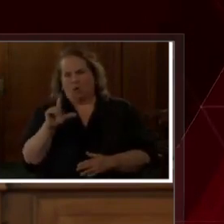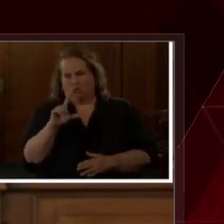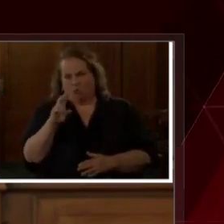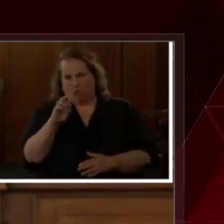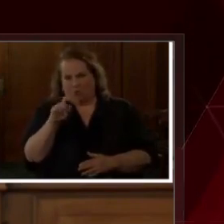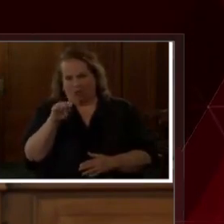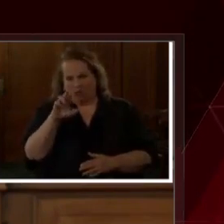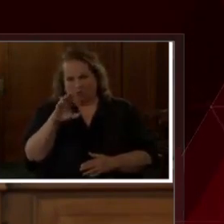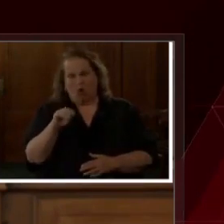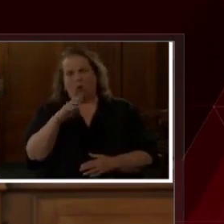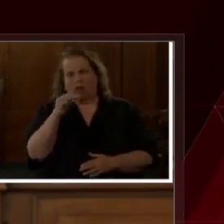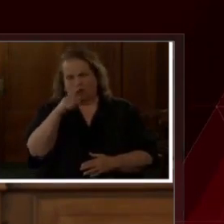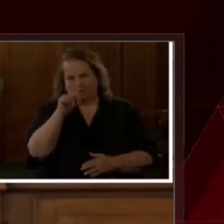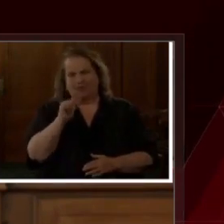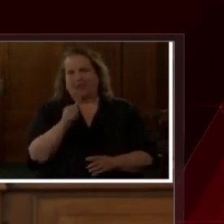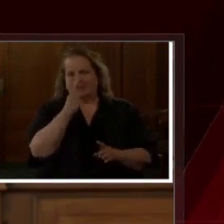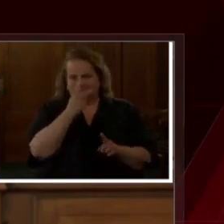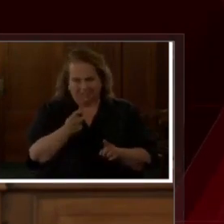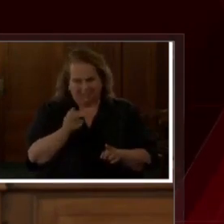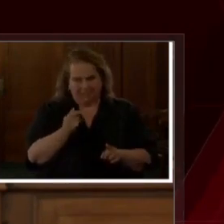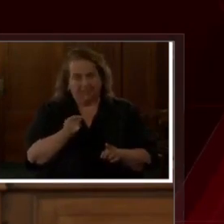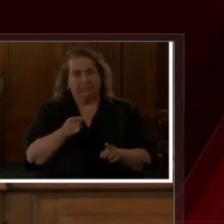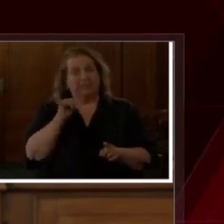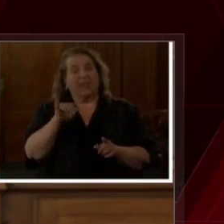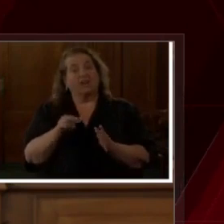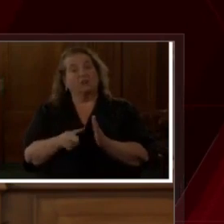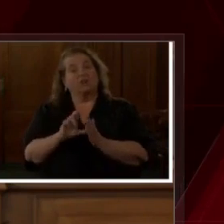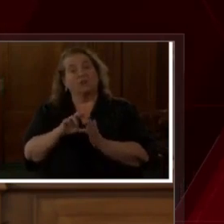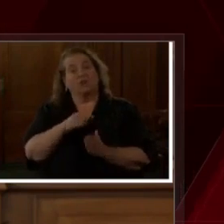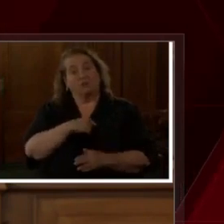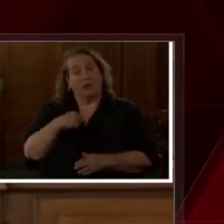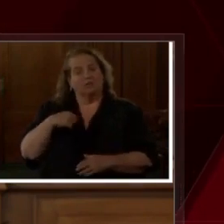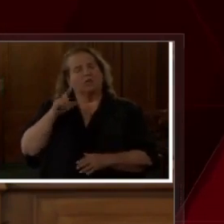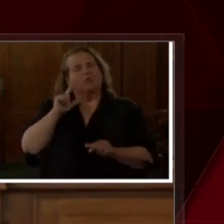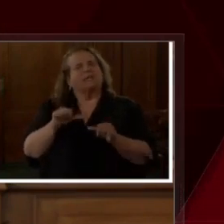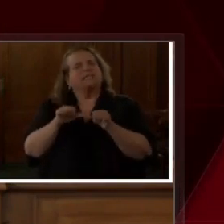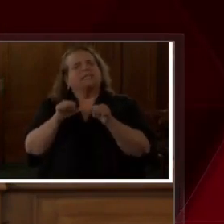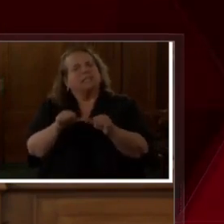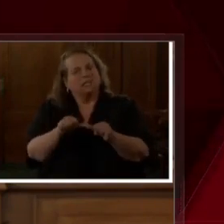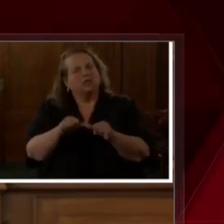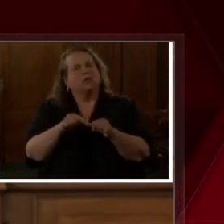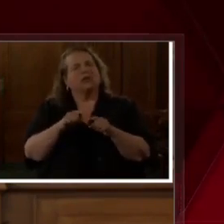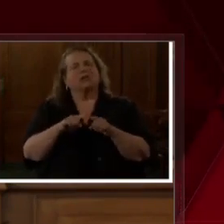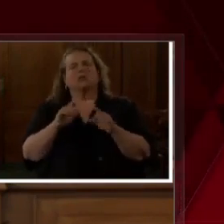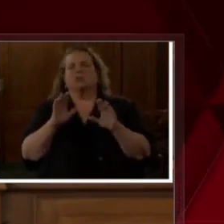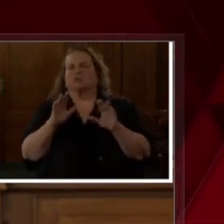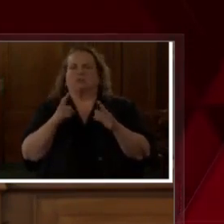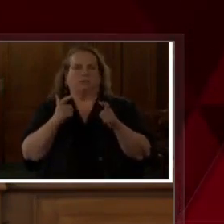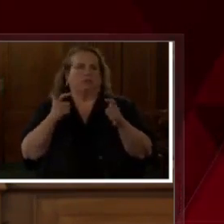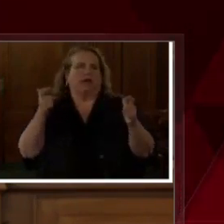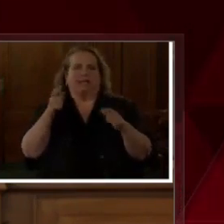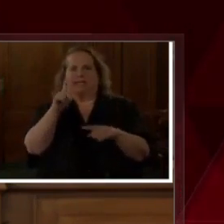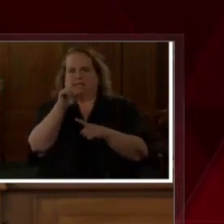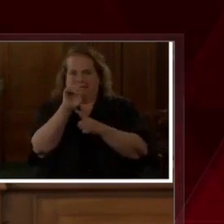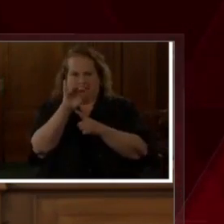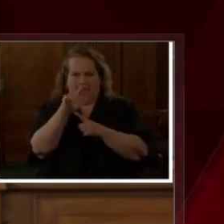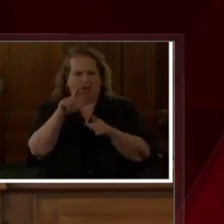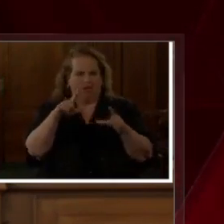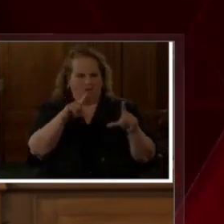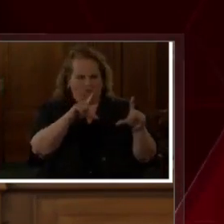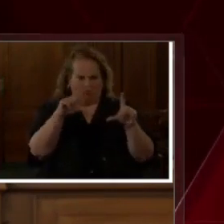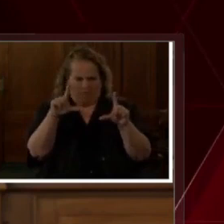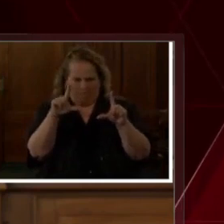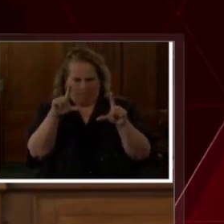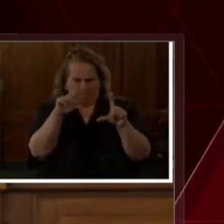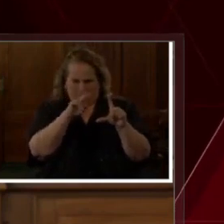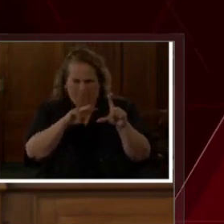review. That review will continue in great detail, frame by frame, to further